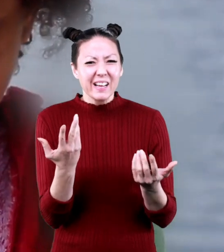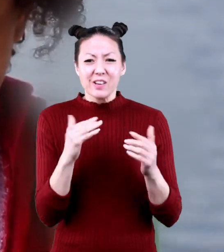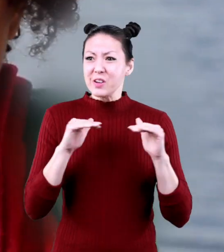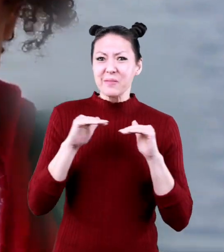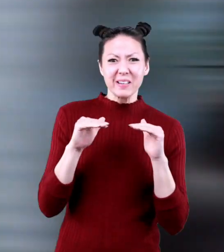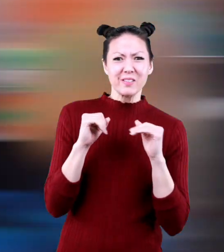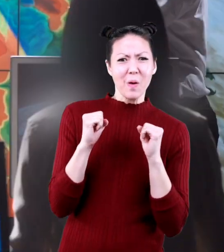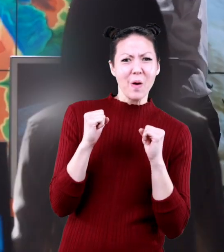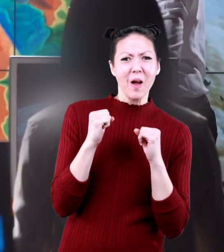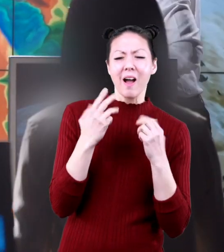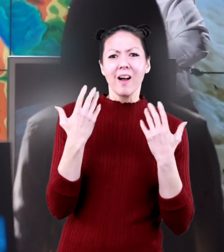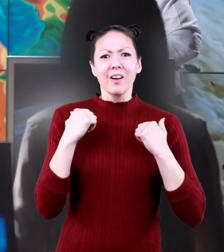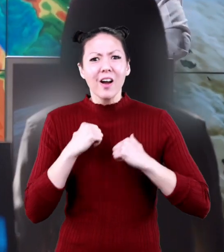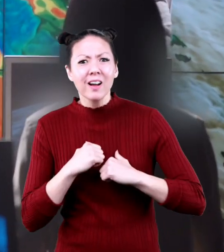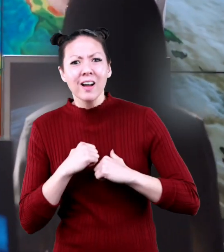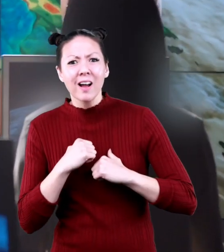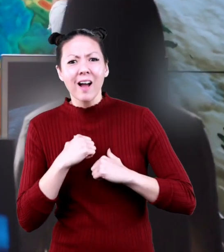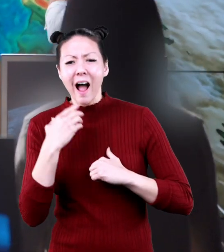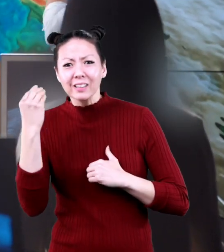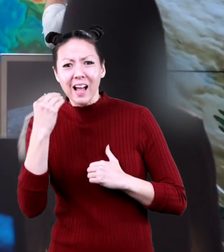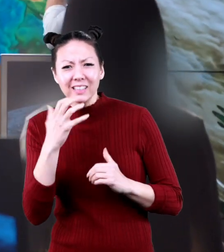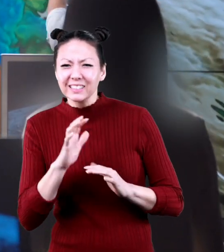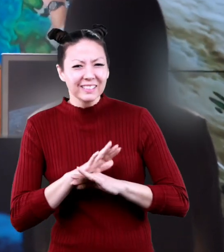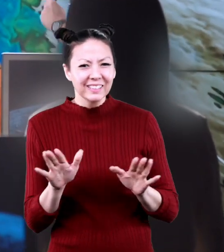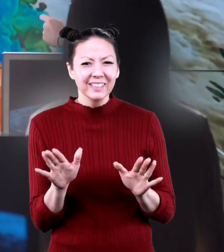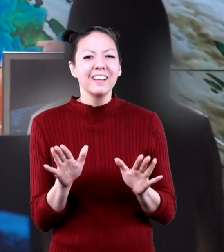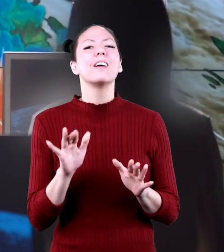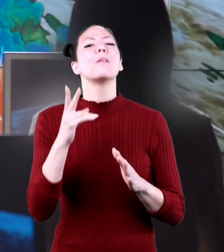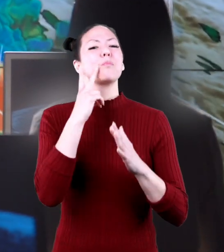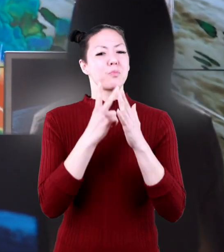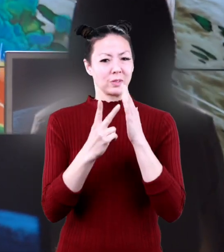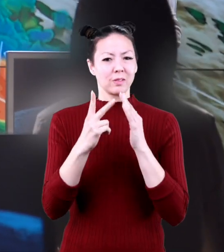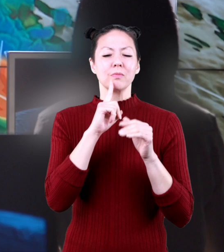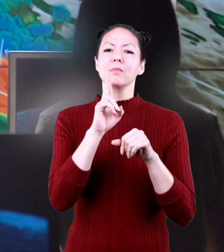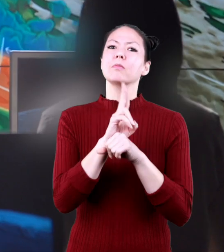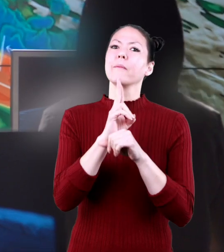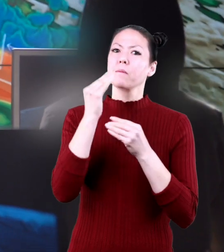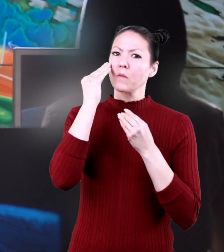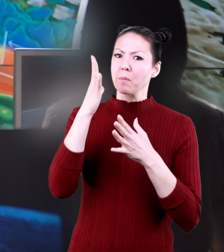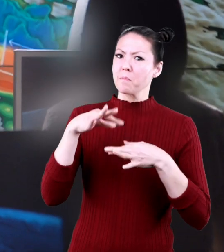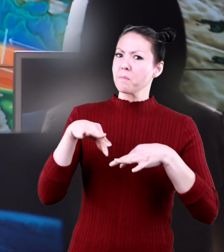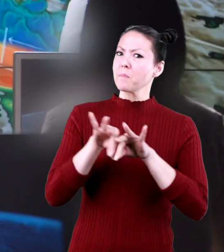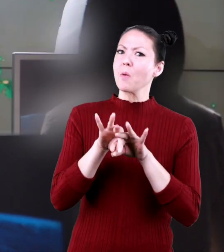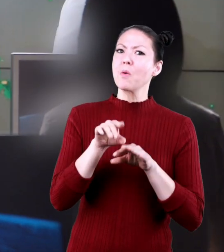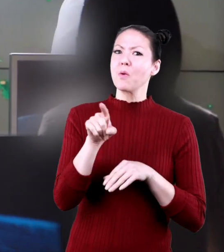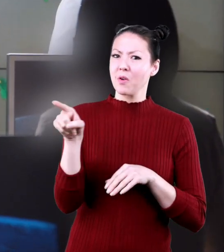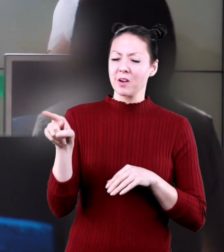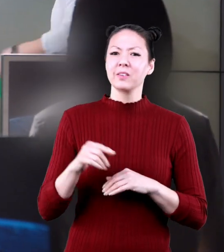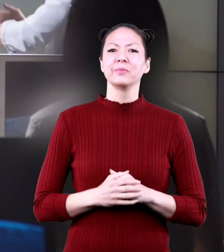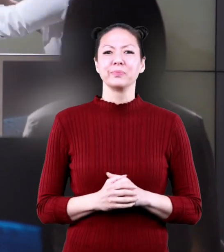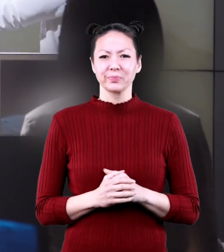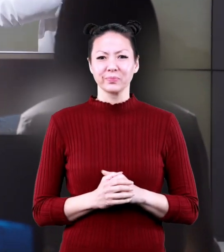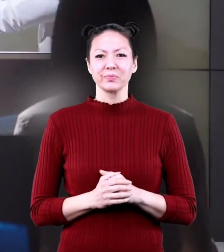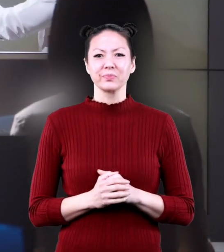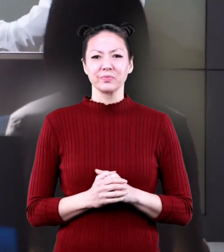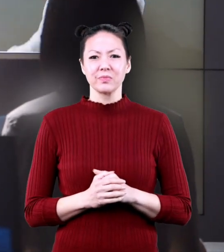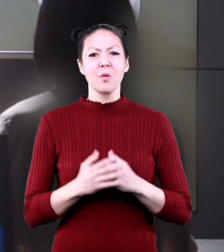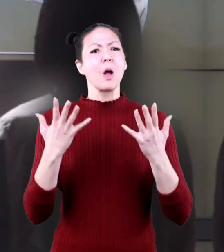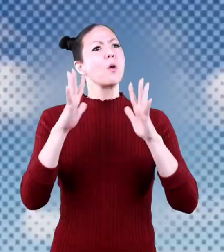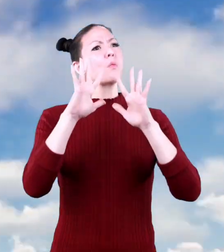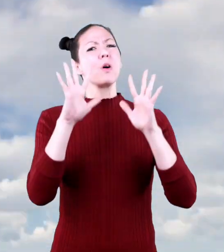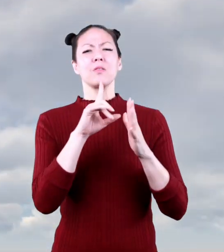in the cold. So learning about what weather is and how to predict it is pretty useful information.